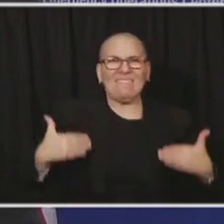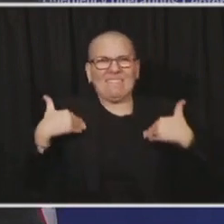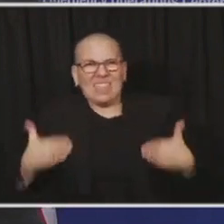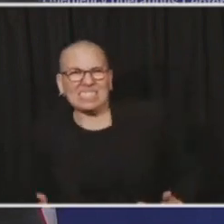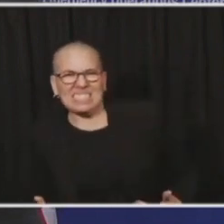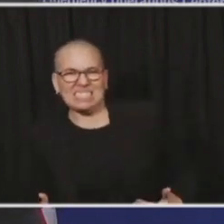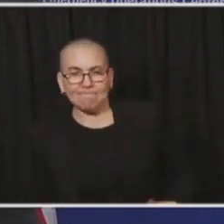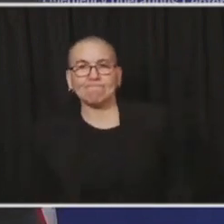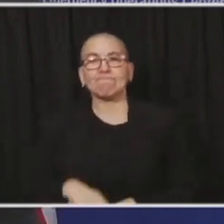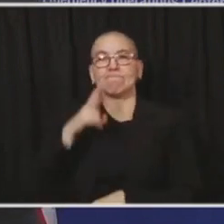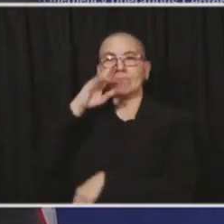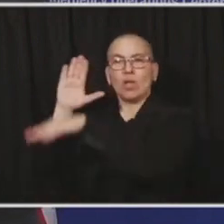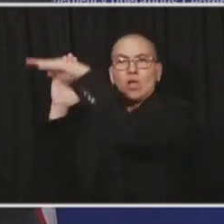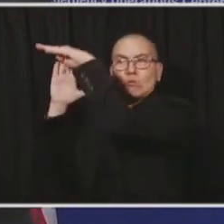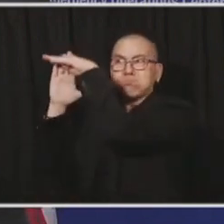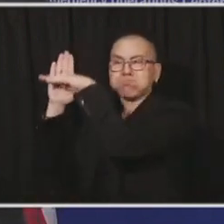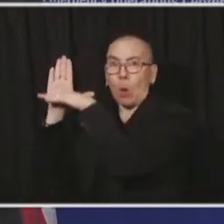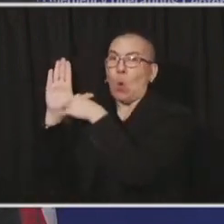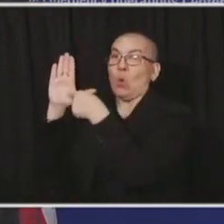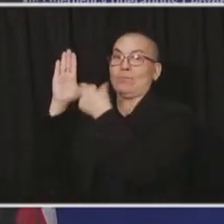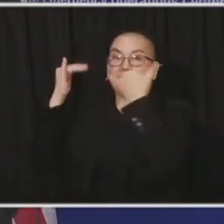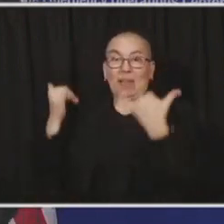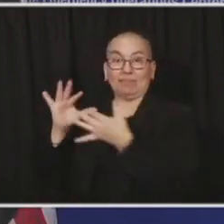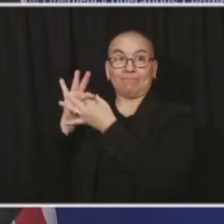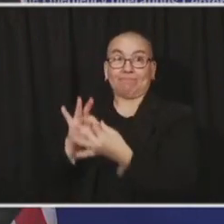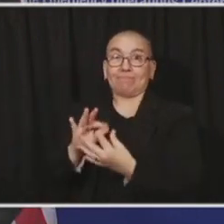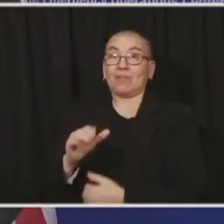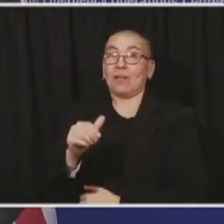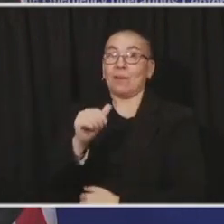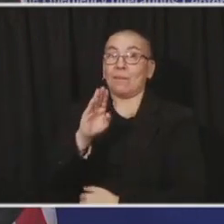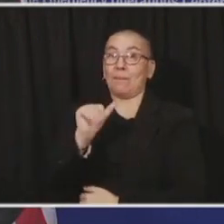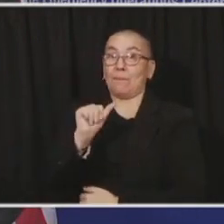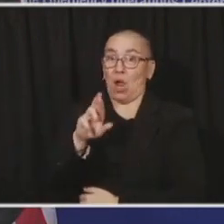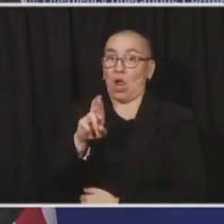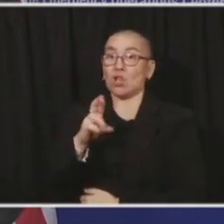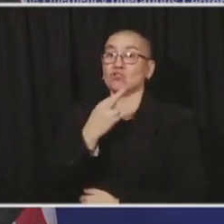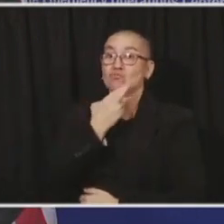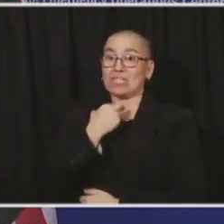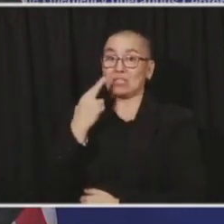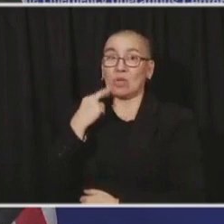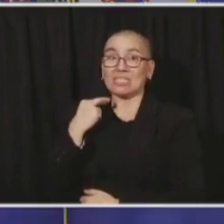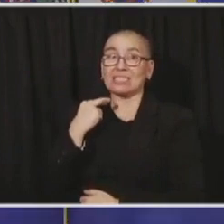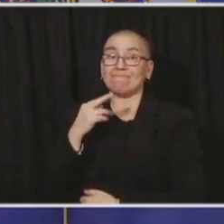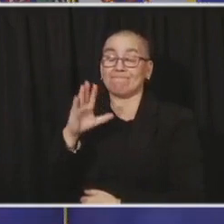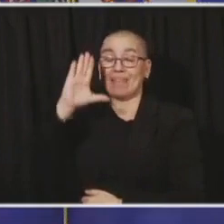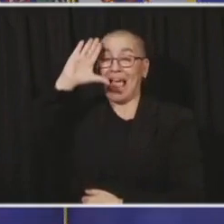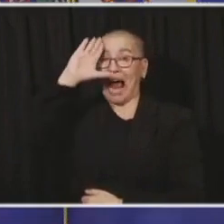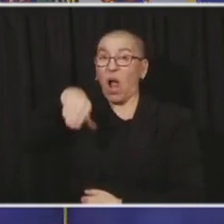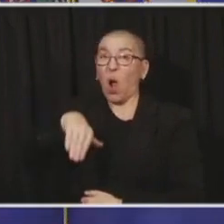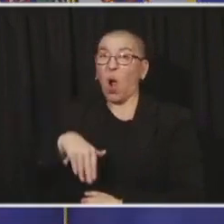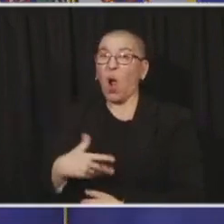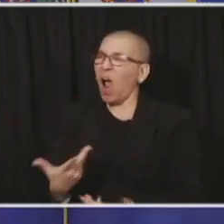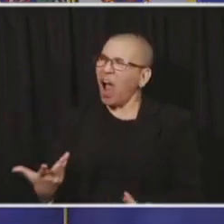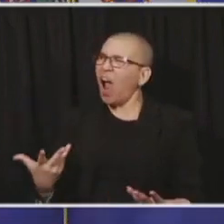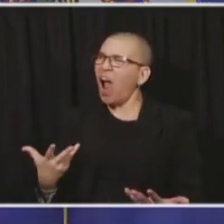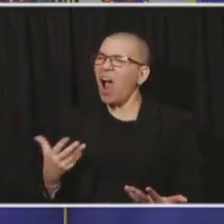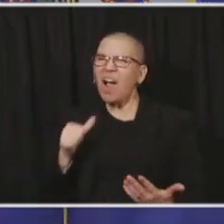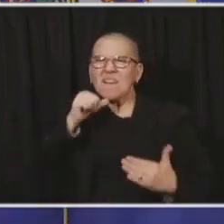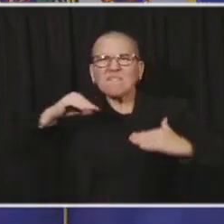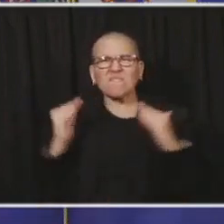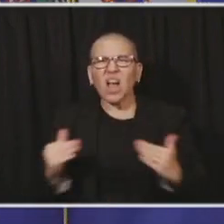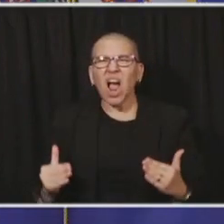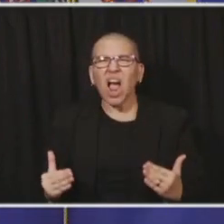Again, I, I can't say it enough times. Um, this is totally unfair. And the virus has